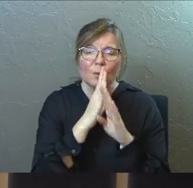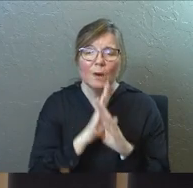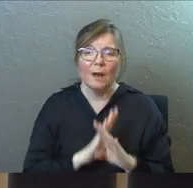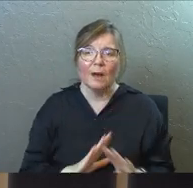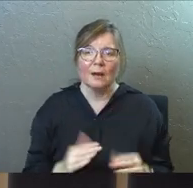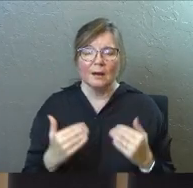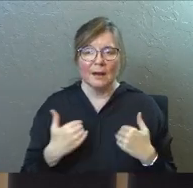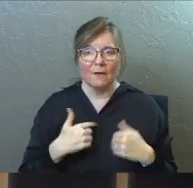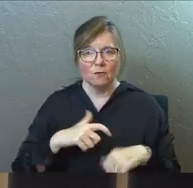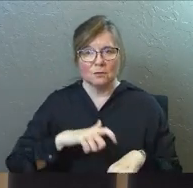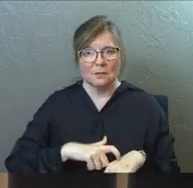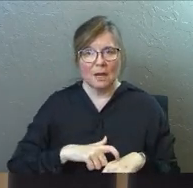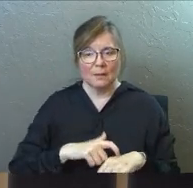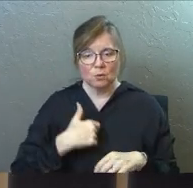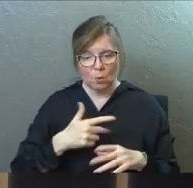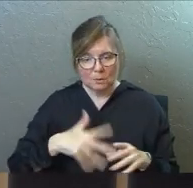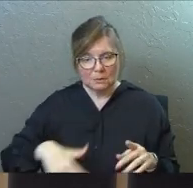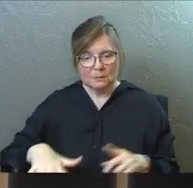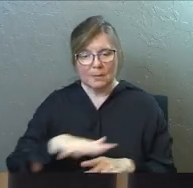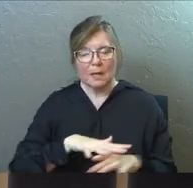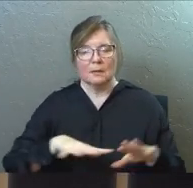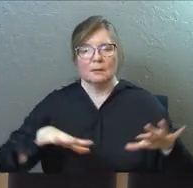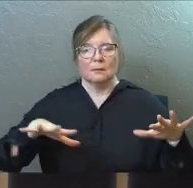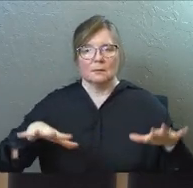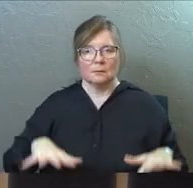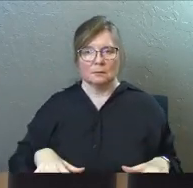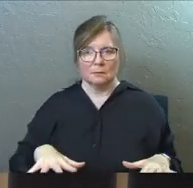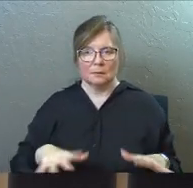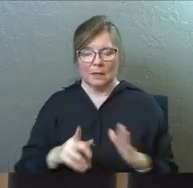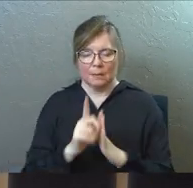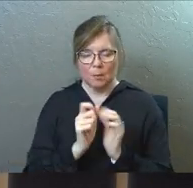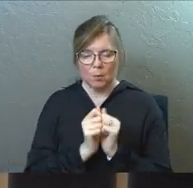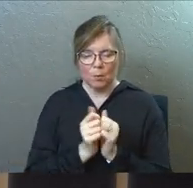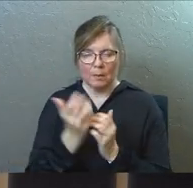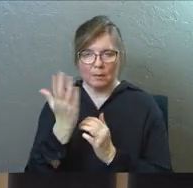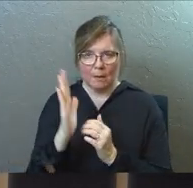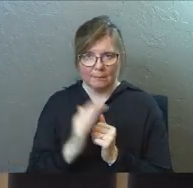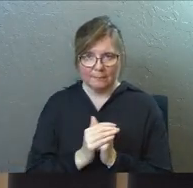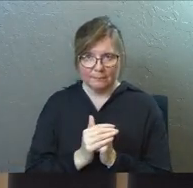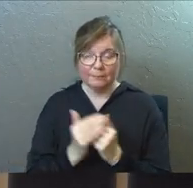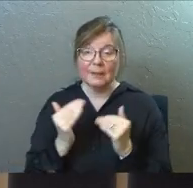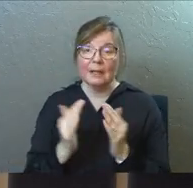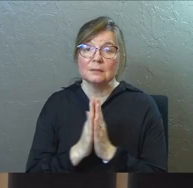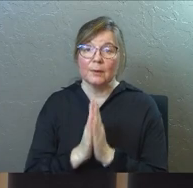quiet. Have your time. Have your space. But have your moment with God. Let's pray.